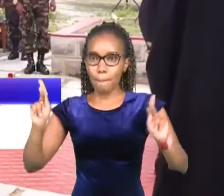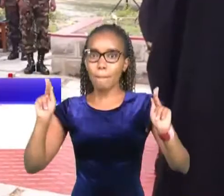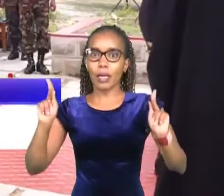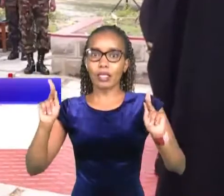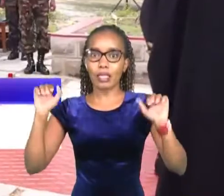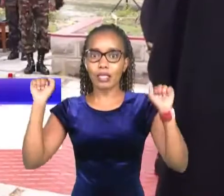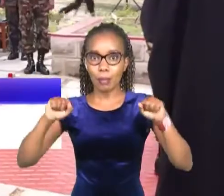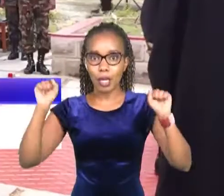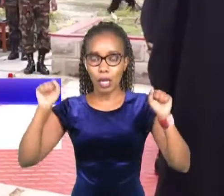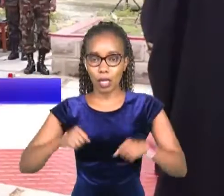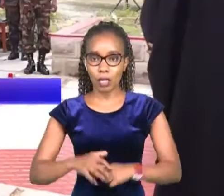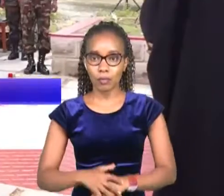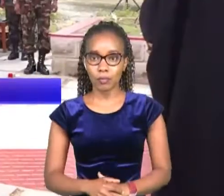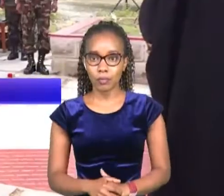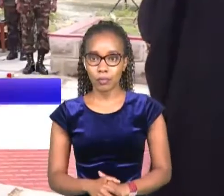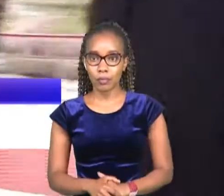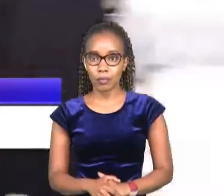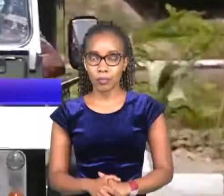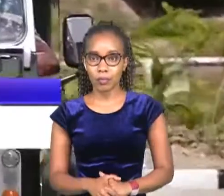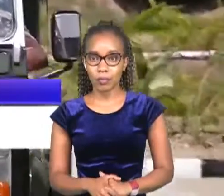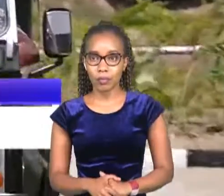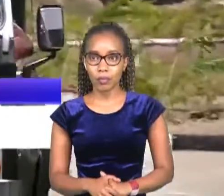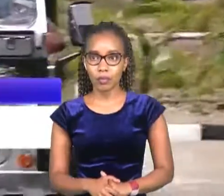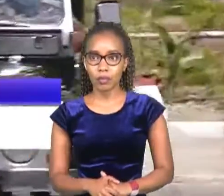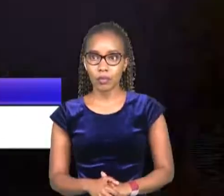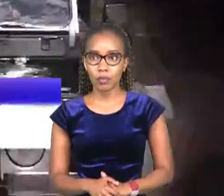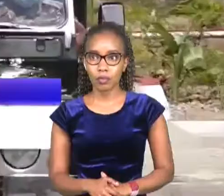david kagina switch tv